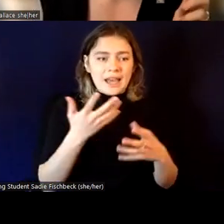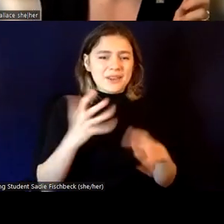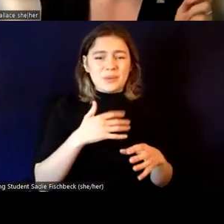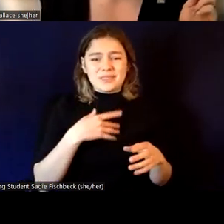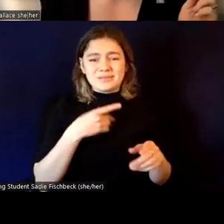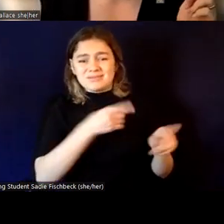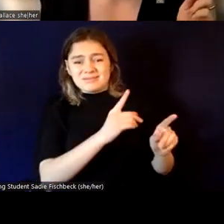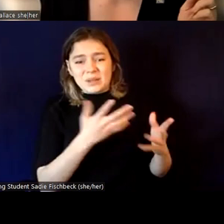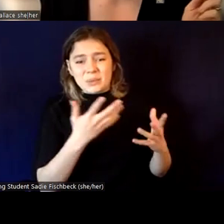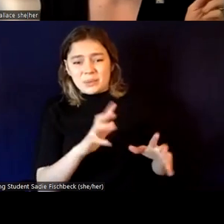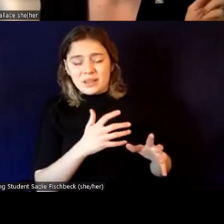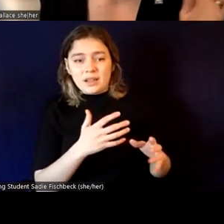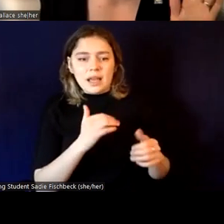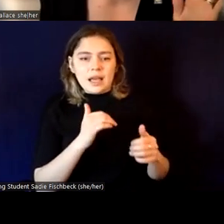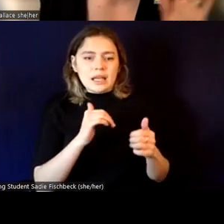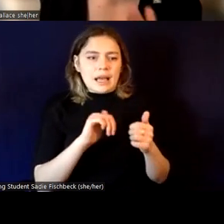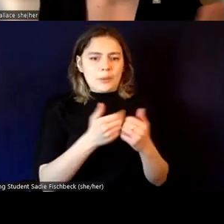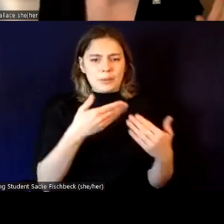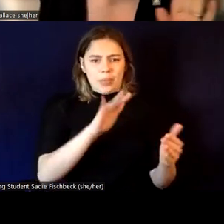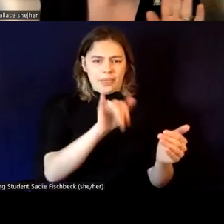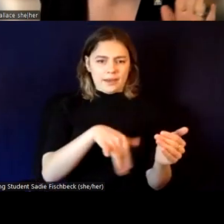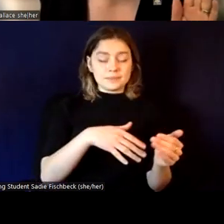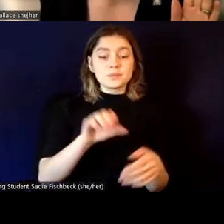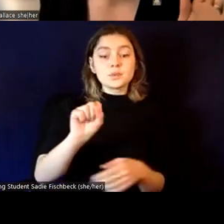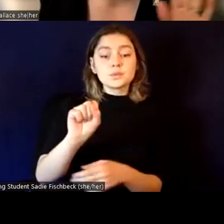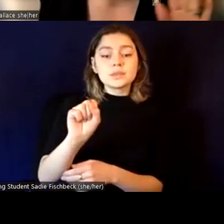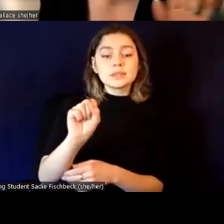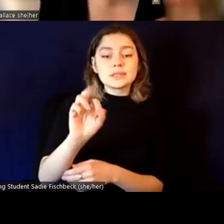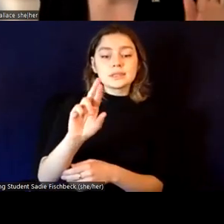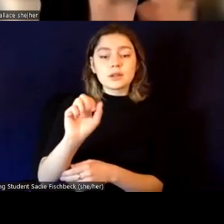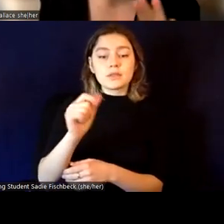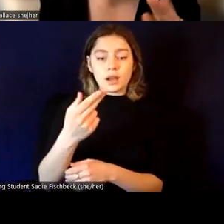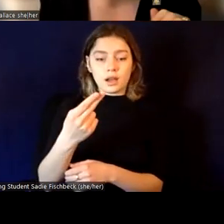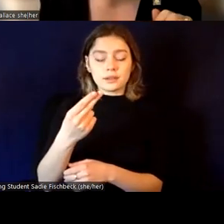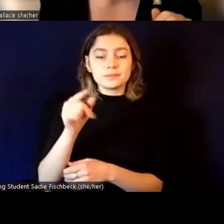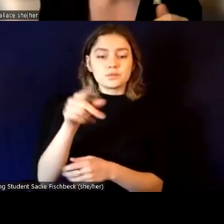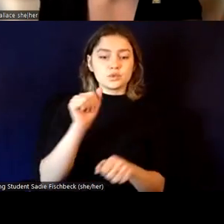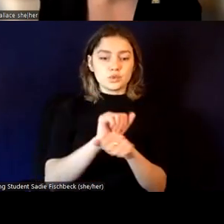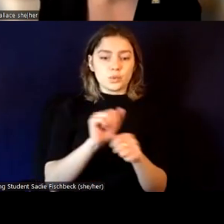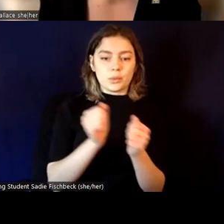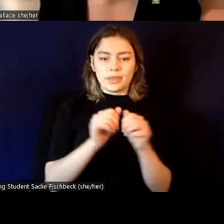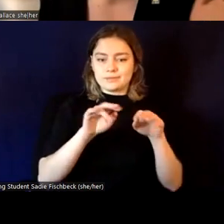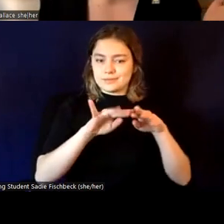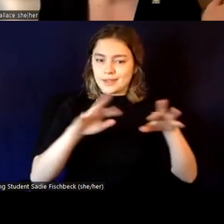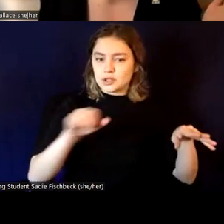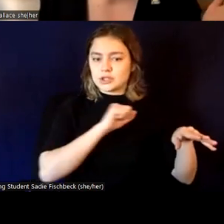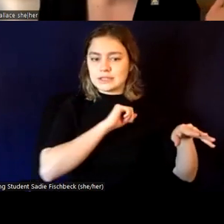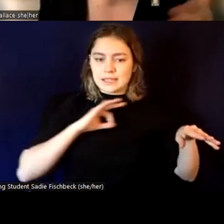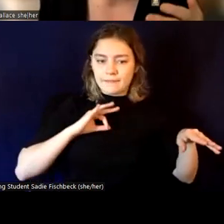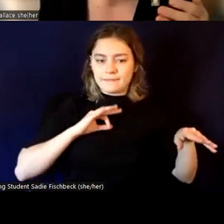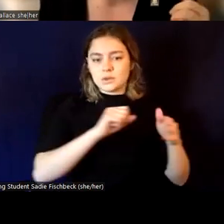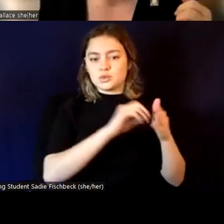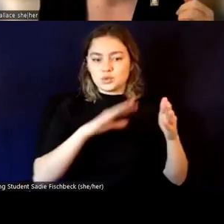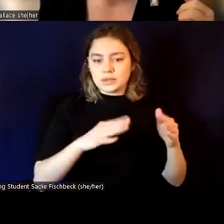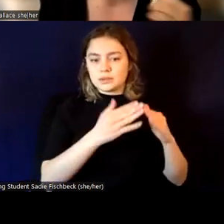knowing that you work with you know, with such a diverse faculty community, faculty, student, staff community, maybe you could start this one